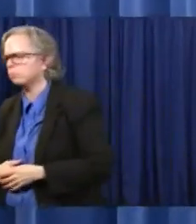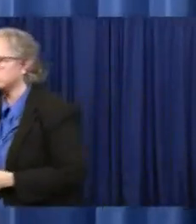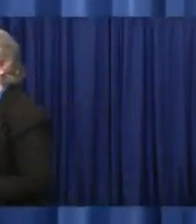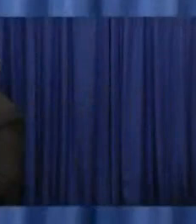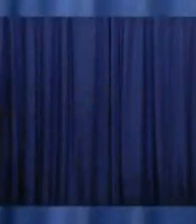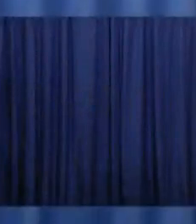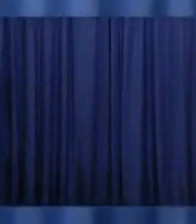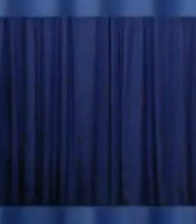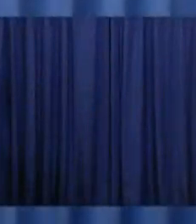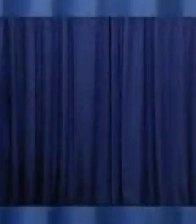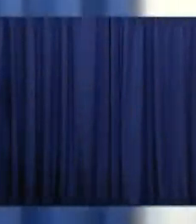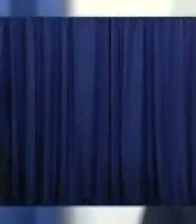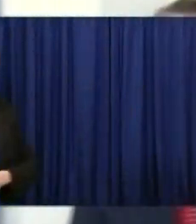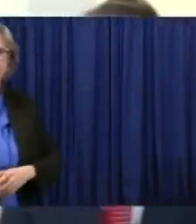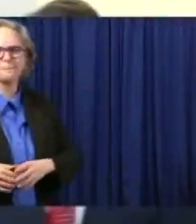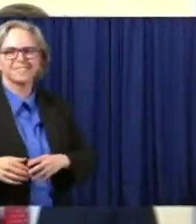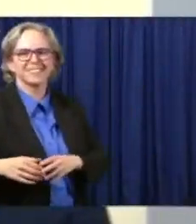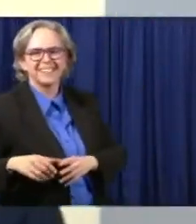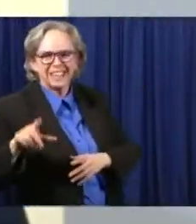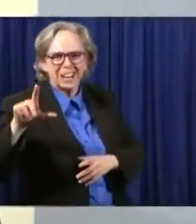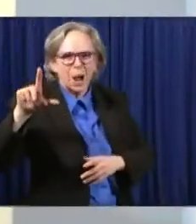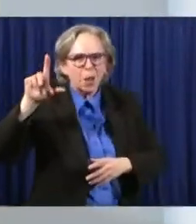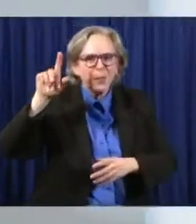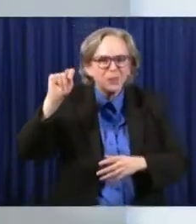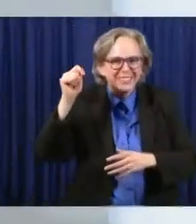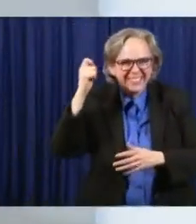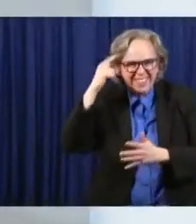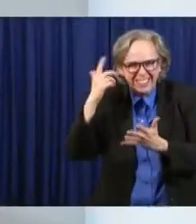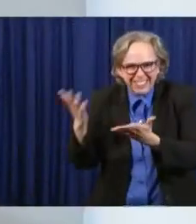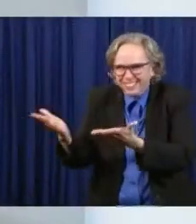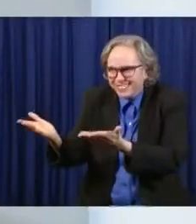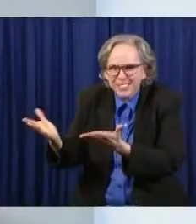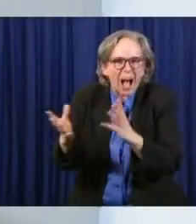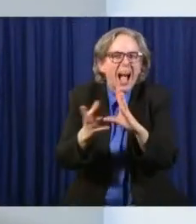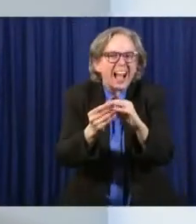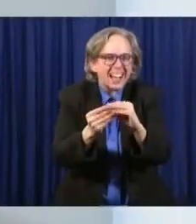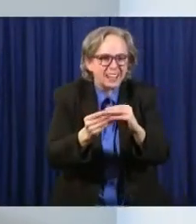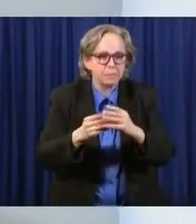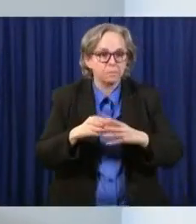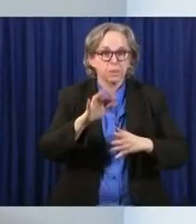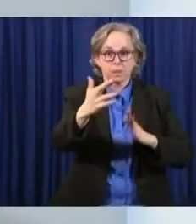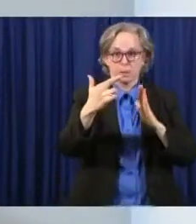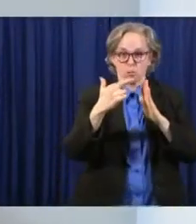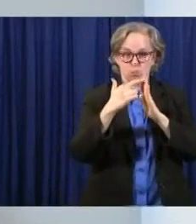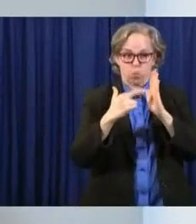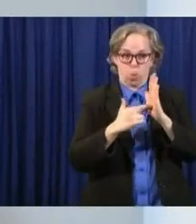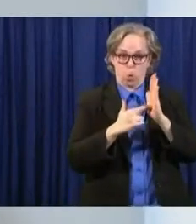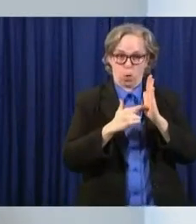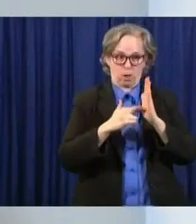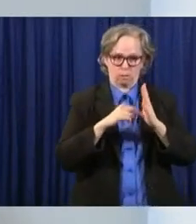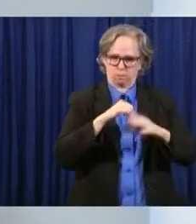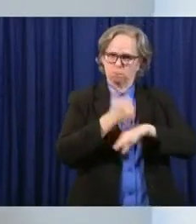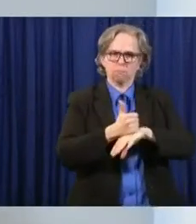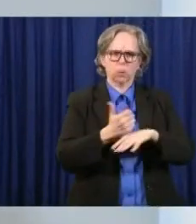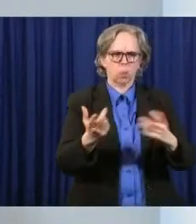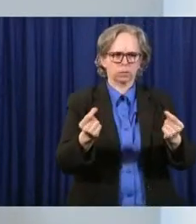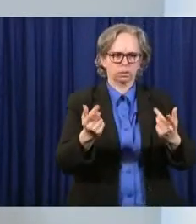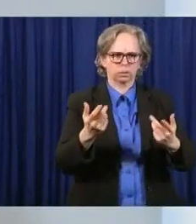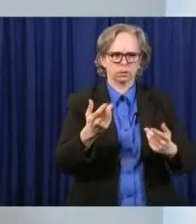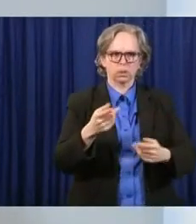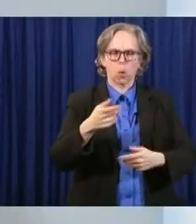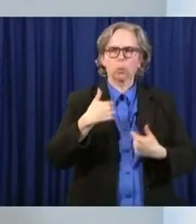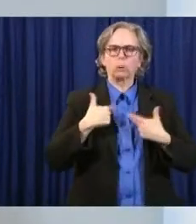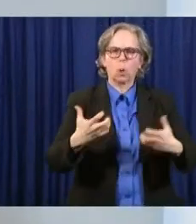That the rules were written with the purpose of also empowering the employee. So there